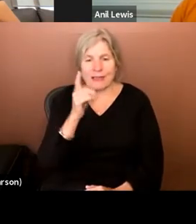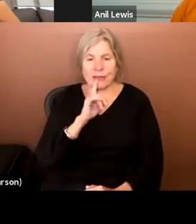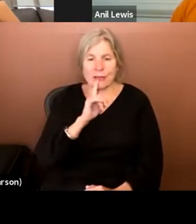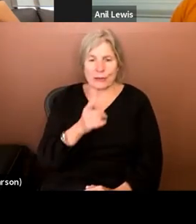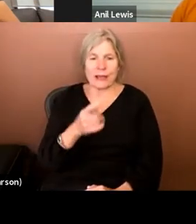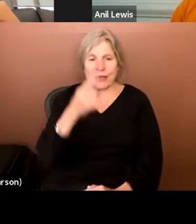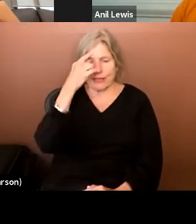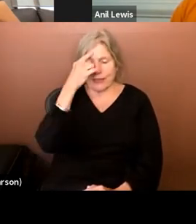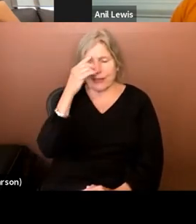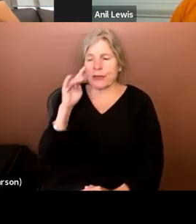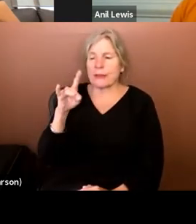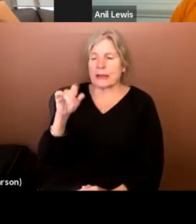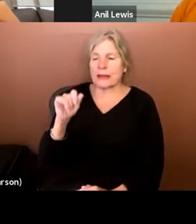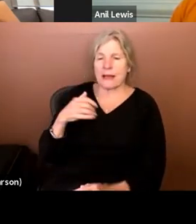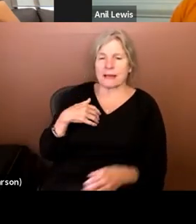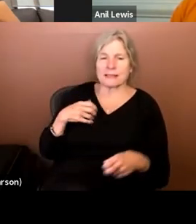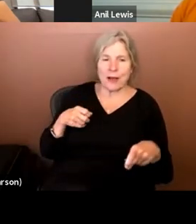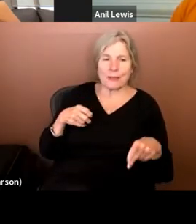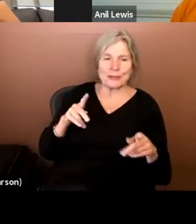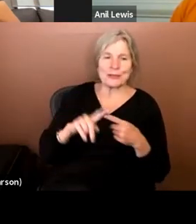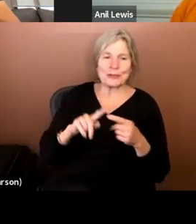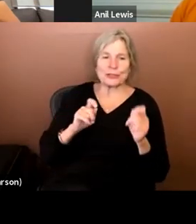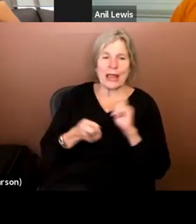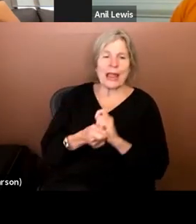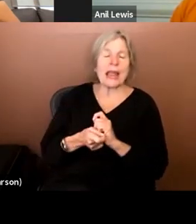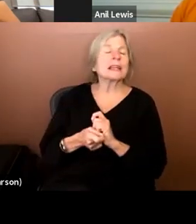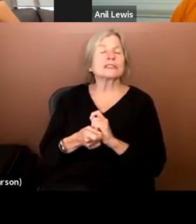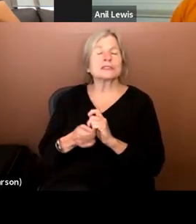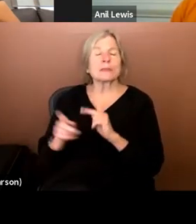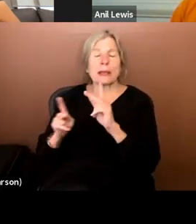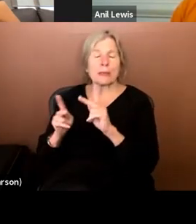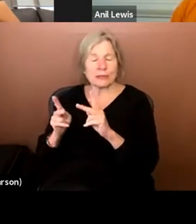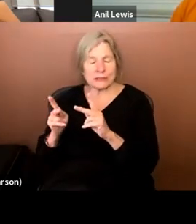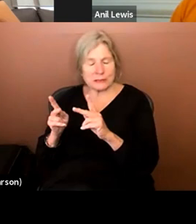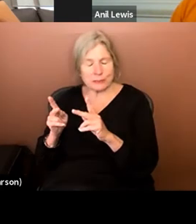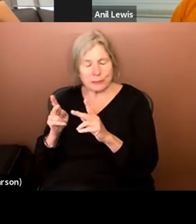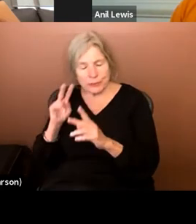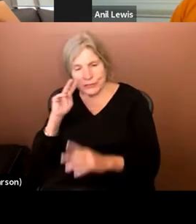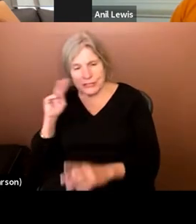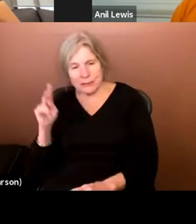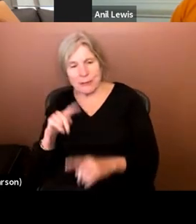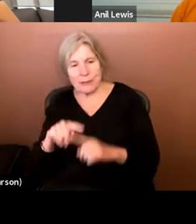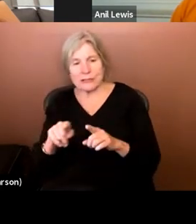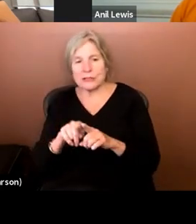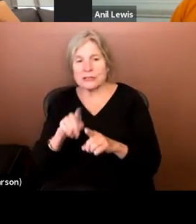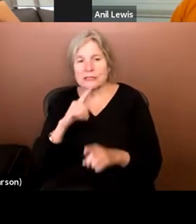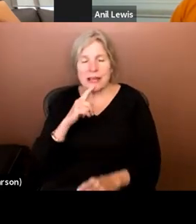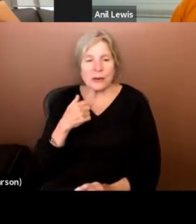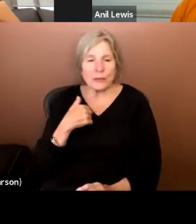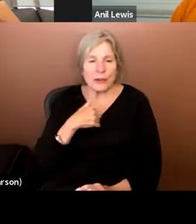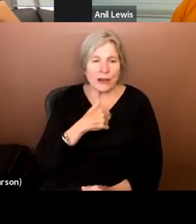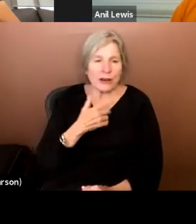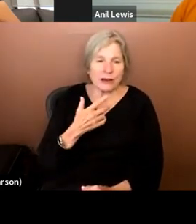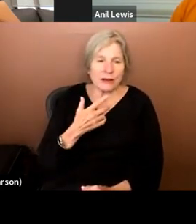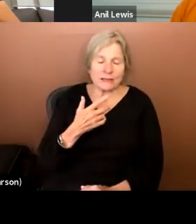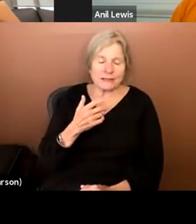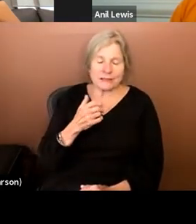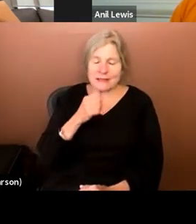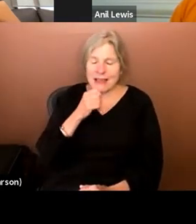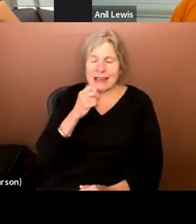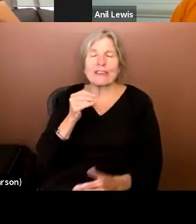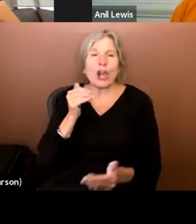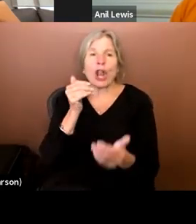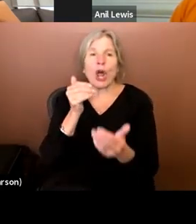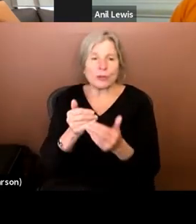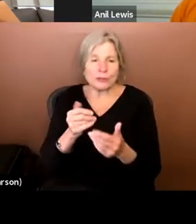I think the media has an opportunity to change perception, but, uh, we're, as you said, we're nowhere, nowhere near there. We're,